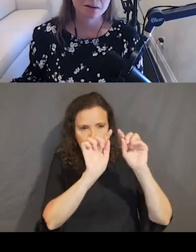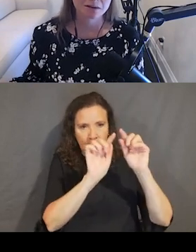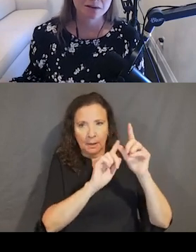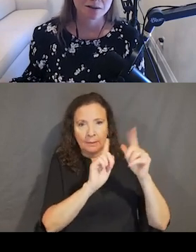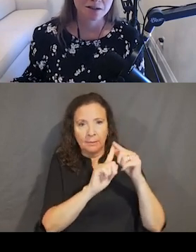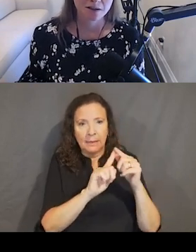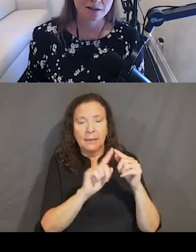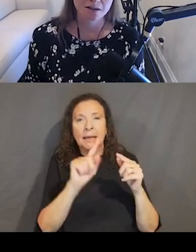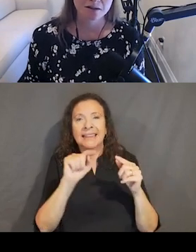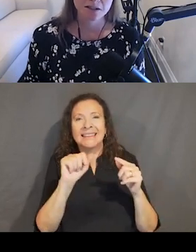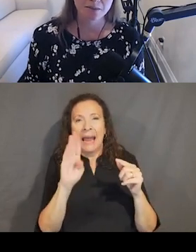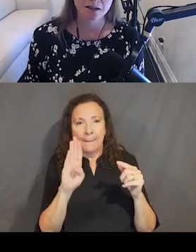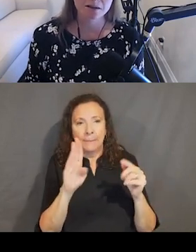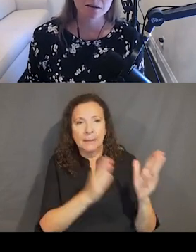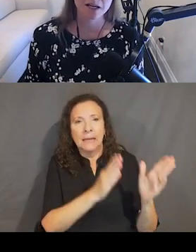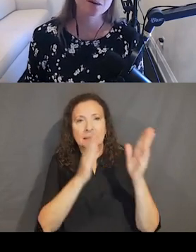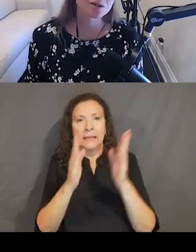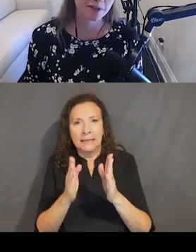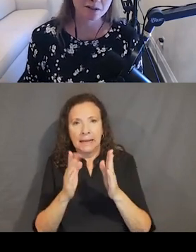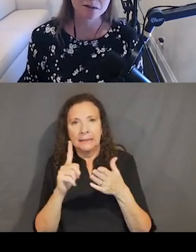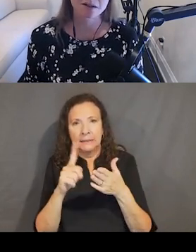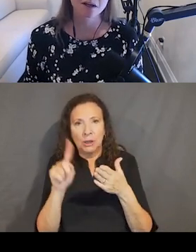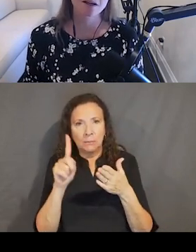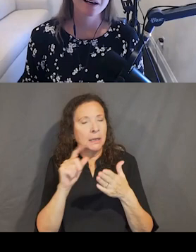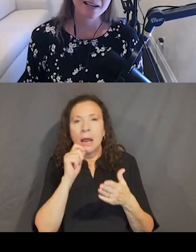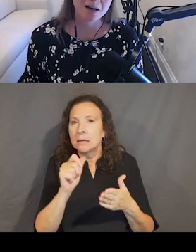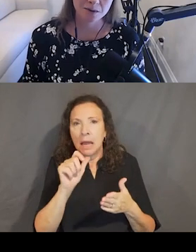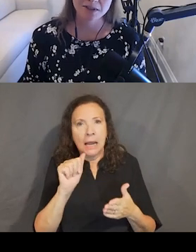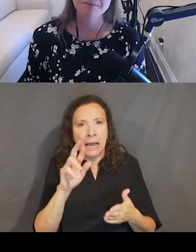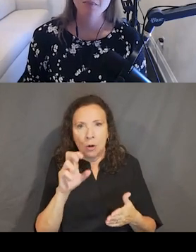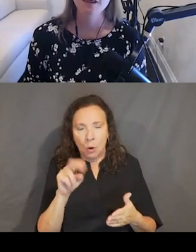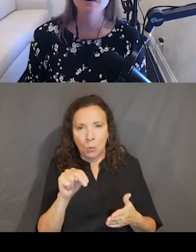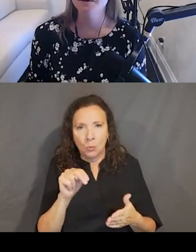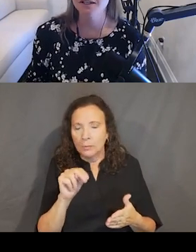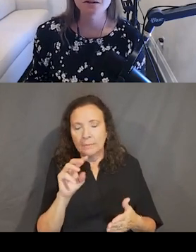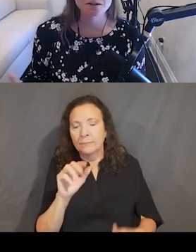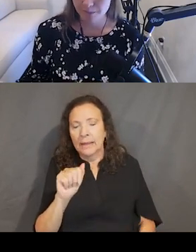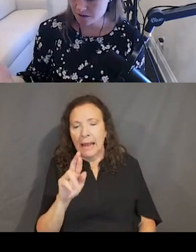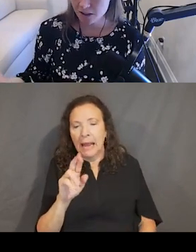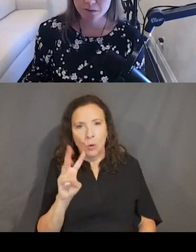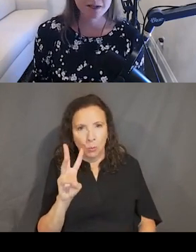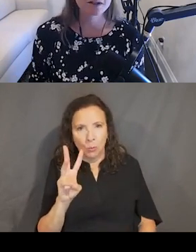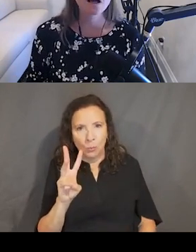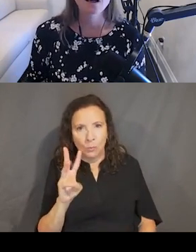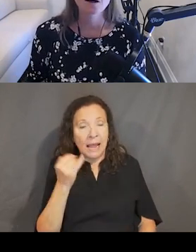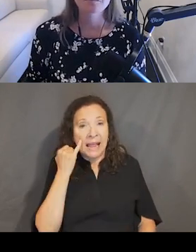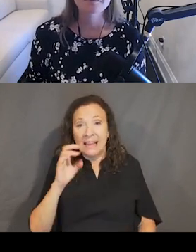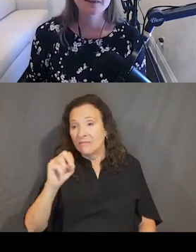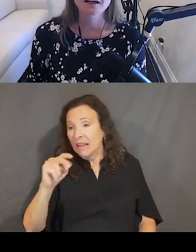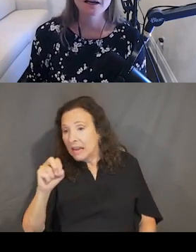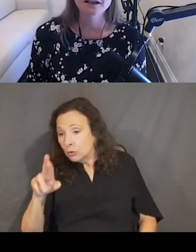to the next checkbox. I don't use my arrows. I tab to it. If I press enter or spacer or whatever,